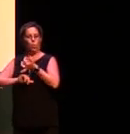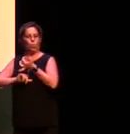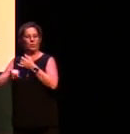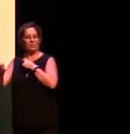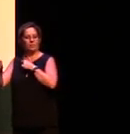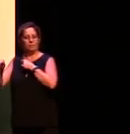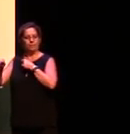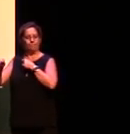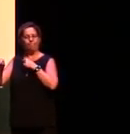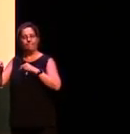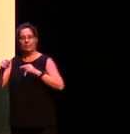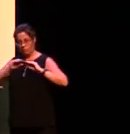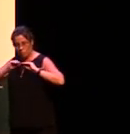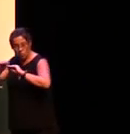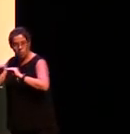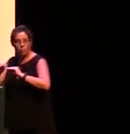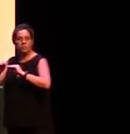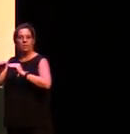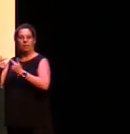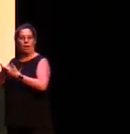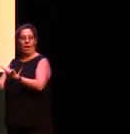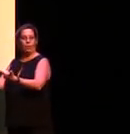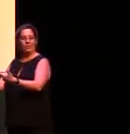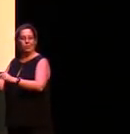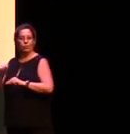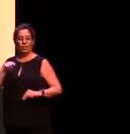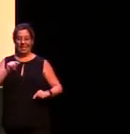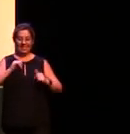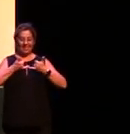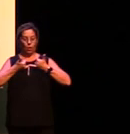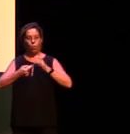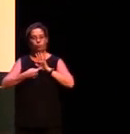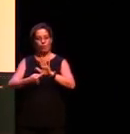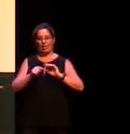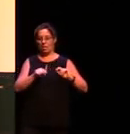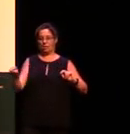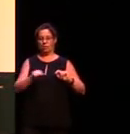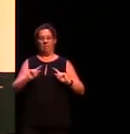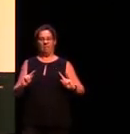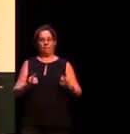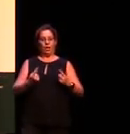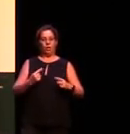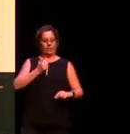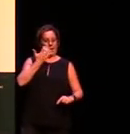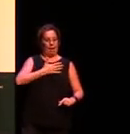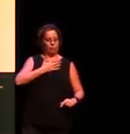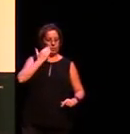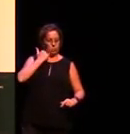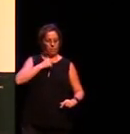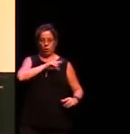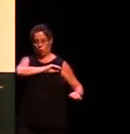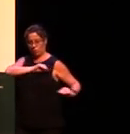We want this award to recognise the contributions of teachers